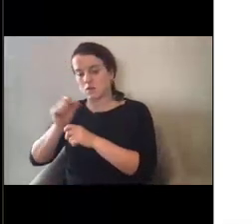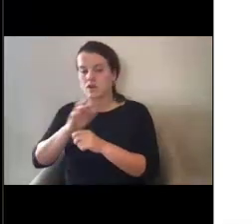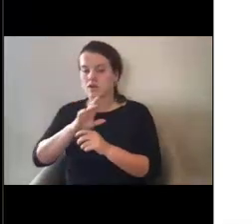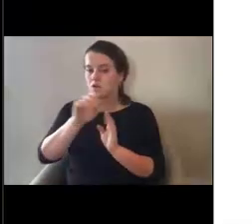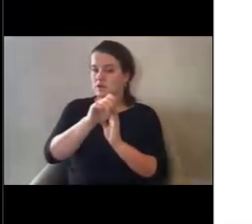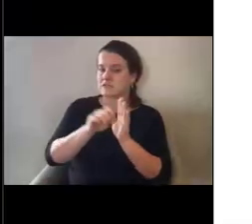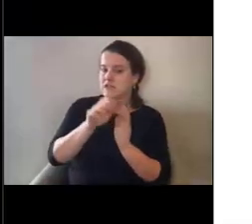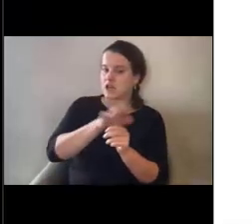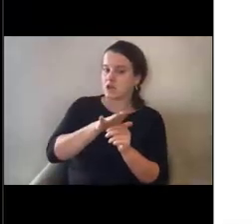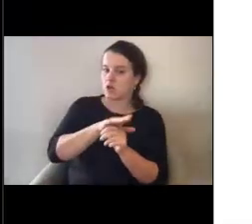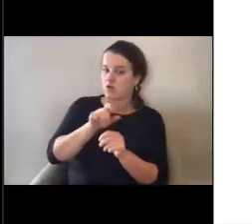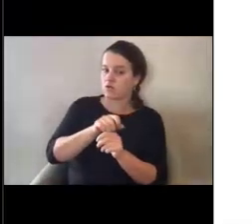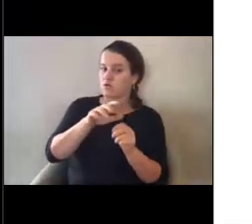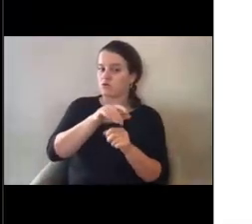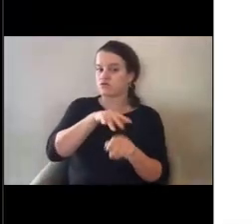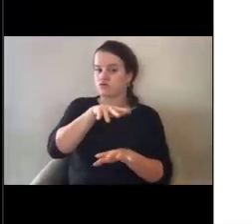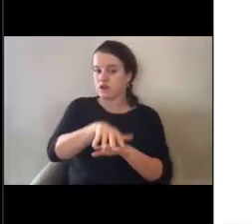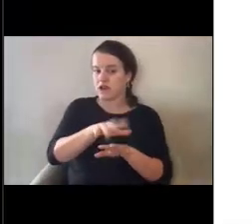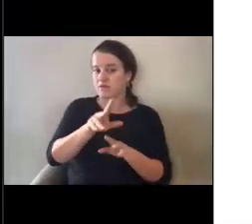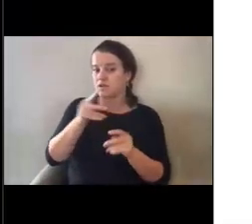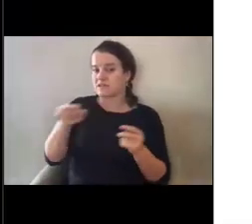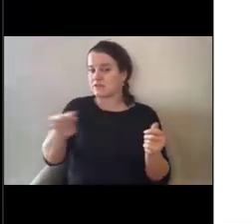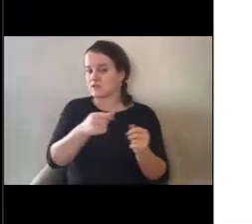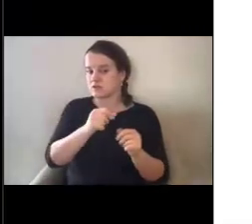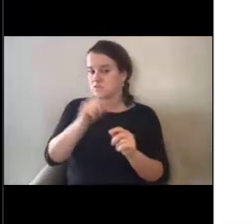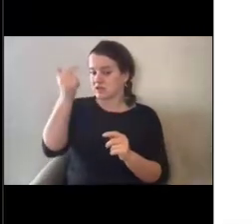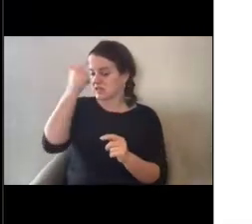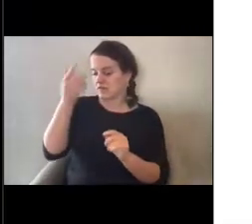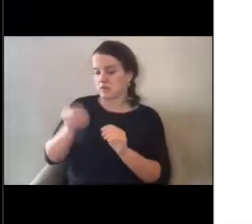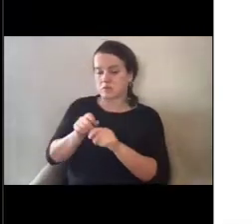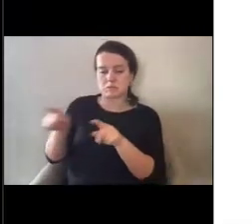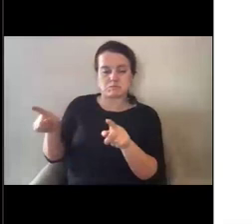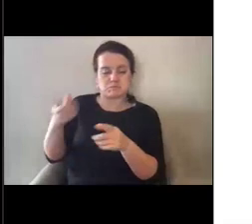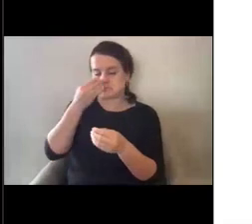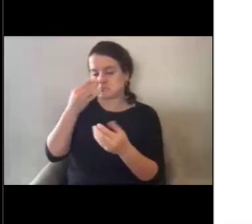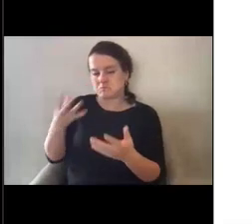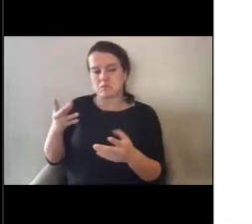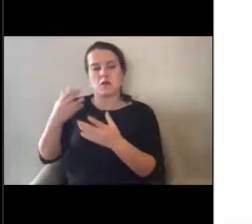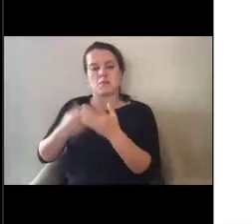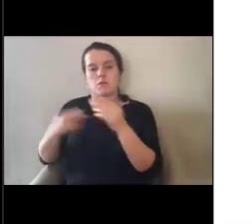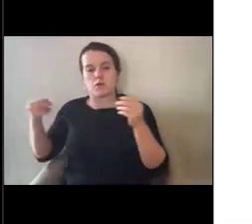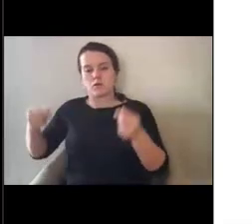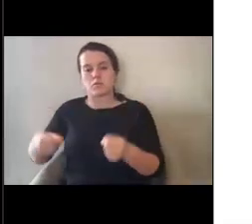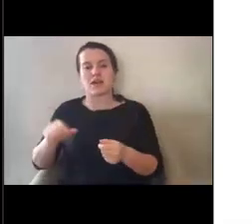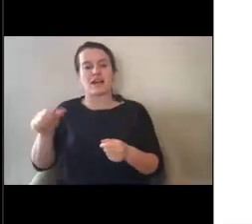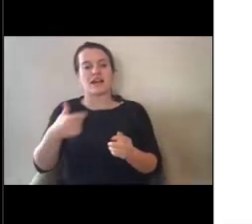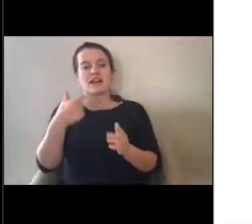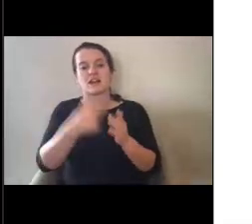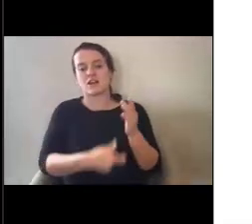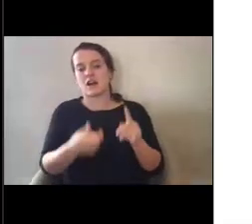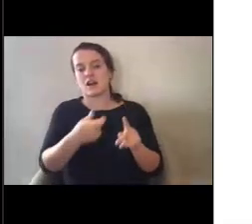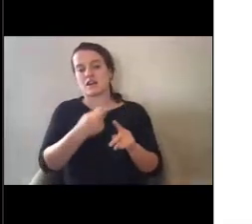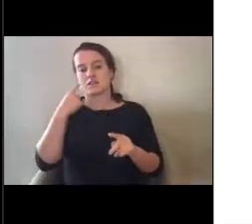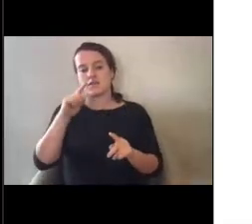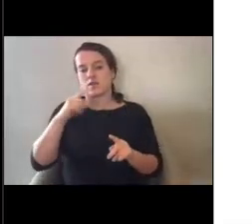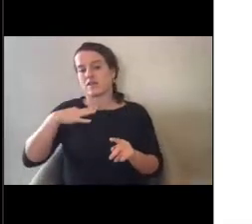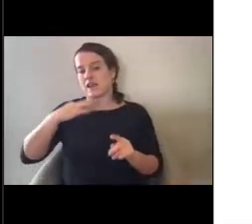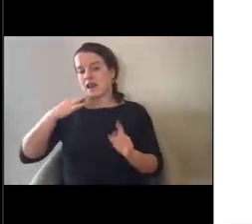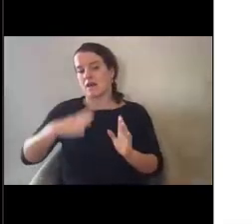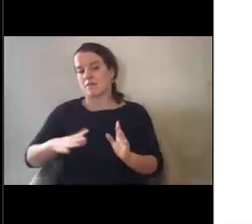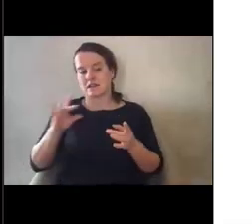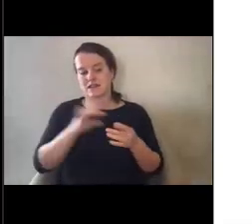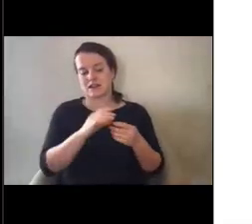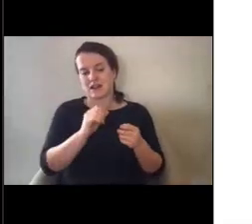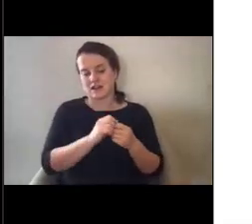local tribal or territorial government, um, any costs incurred by the applicant, um, for, uh, related to